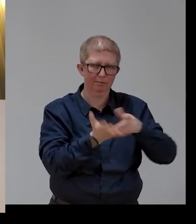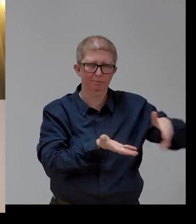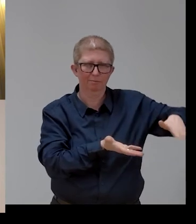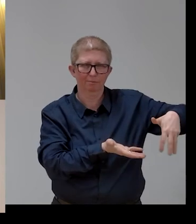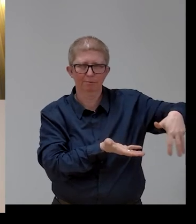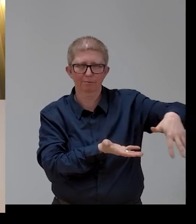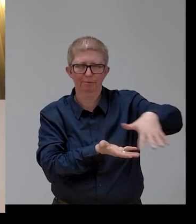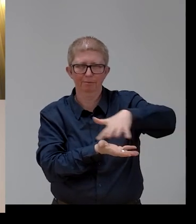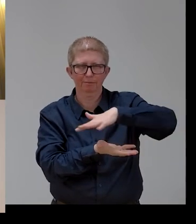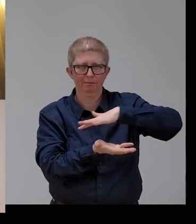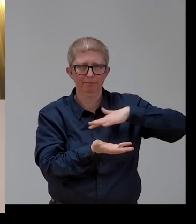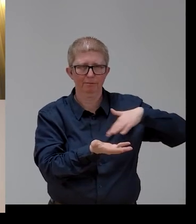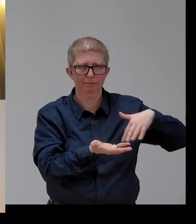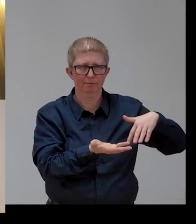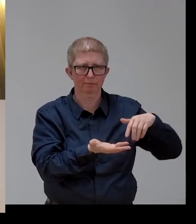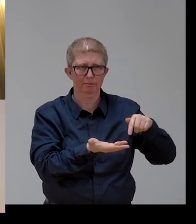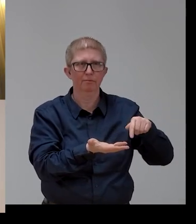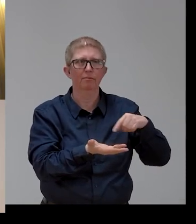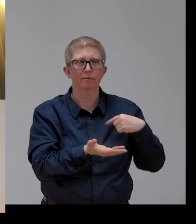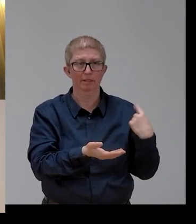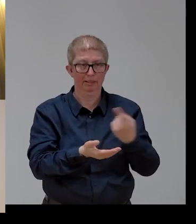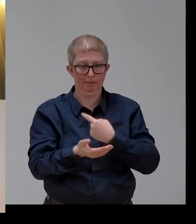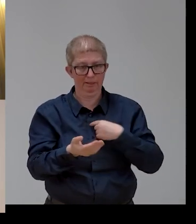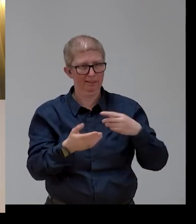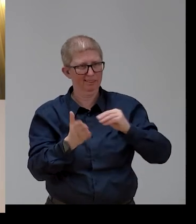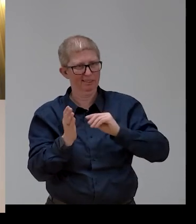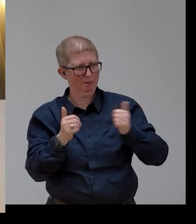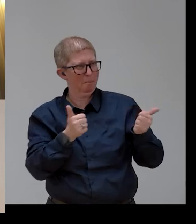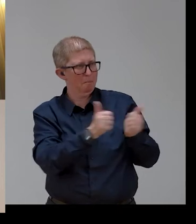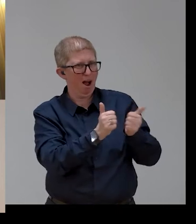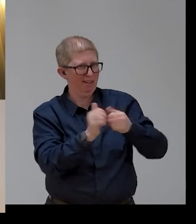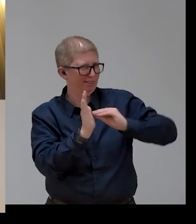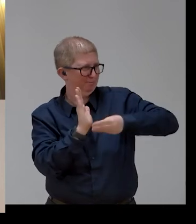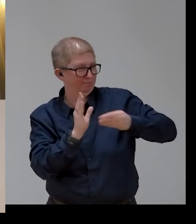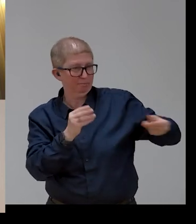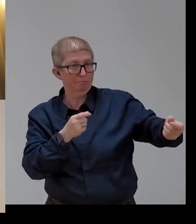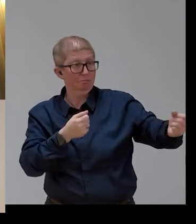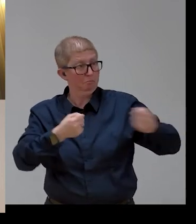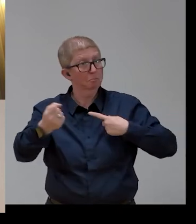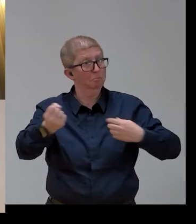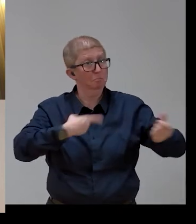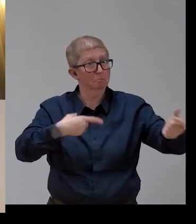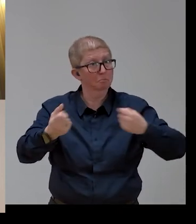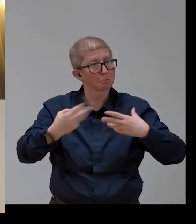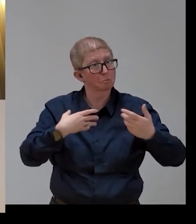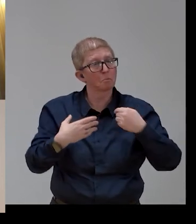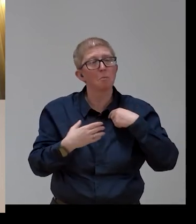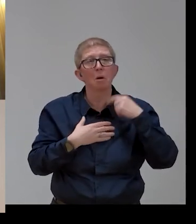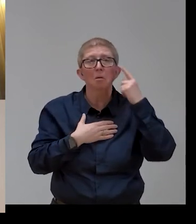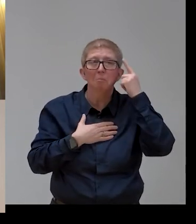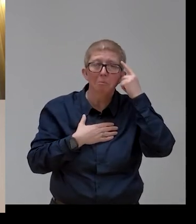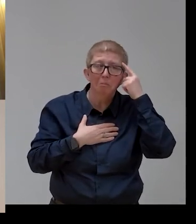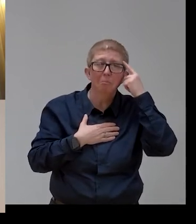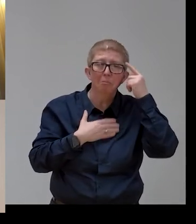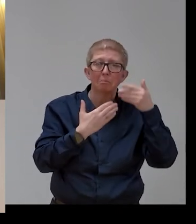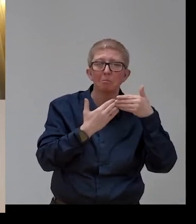our contractors. And we have some good news for the future in the sense that the labor for survey will